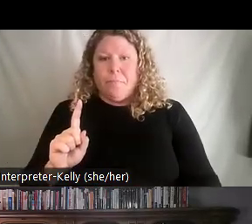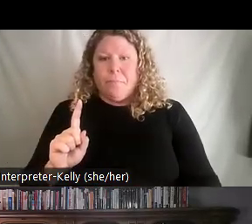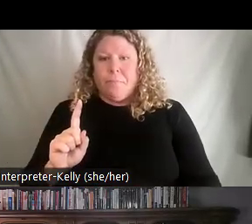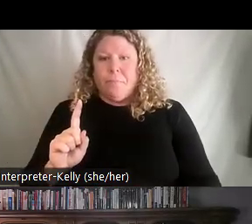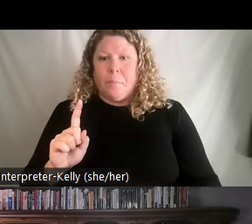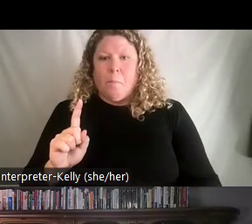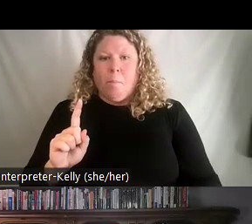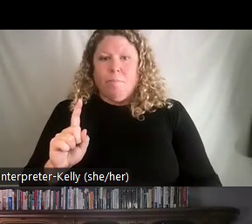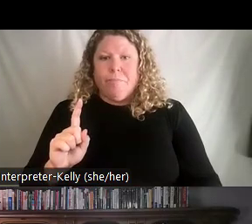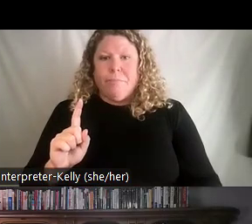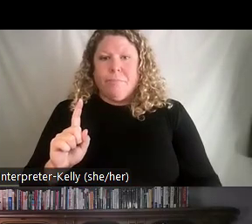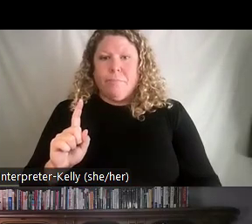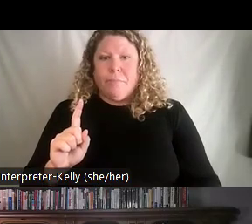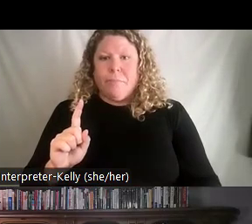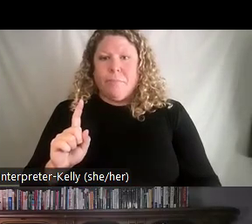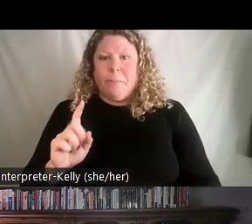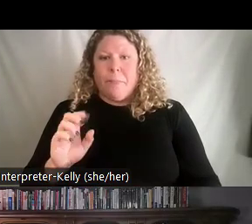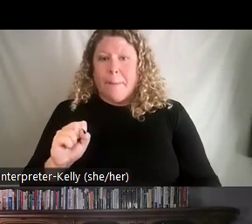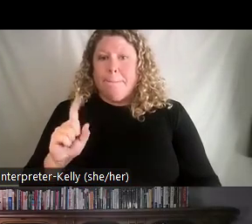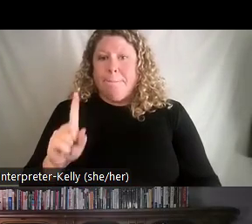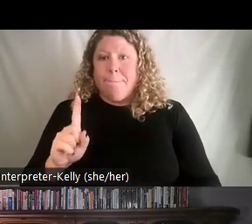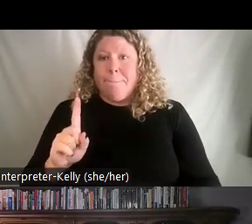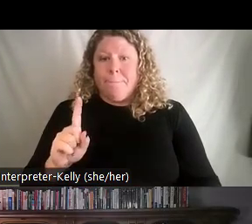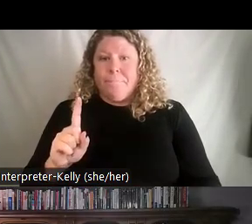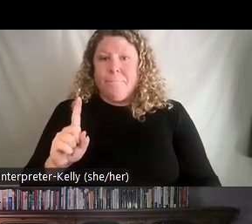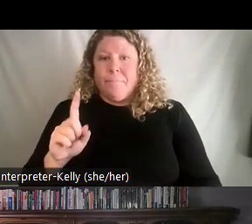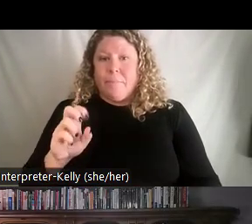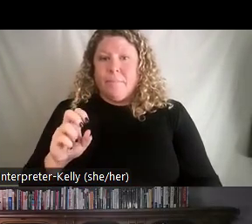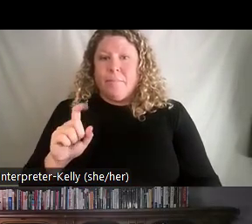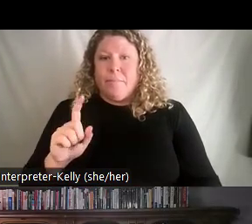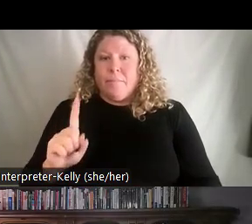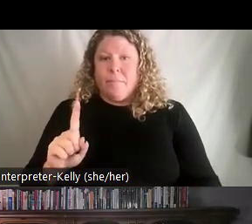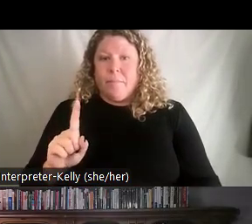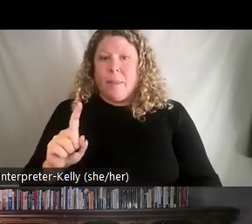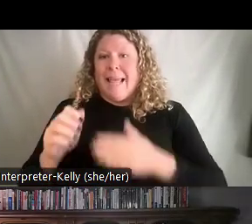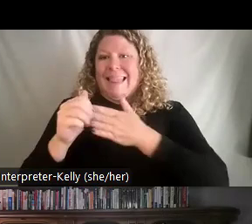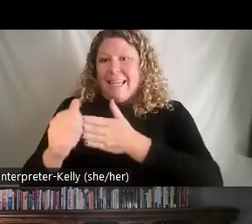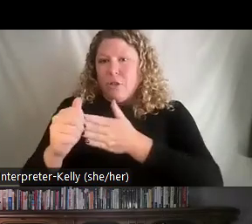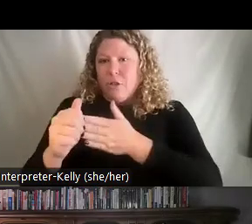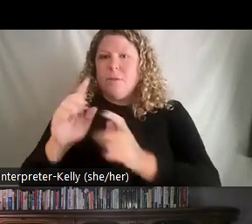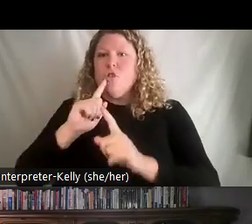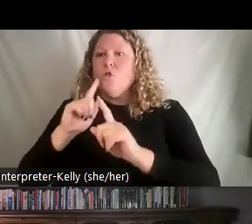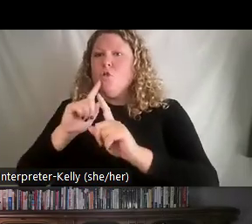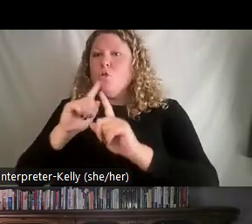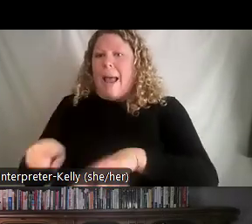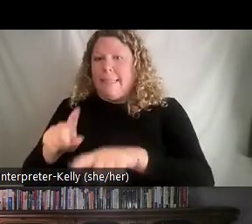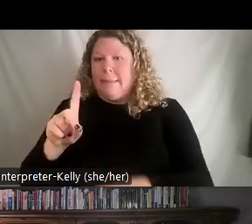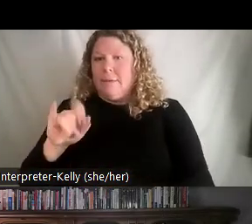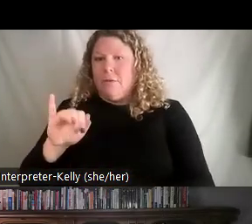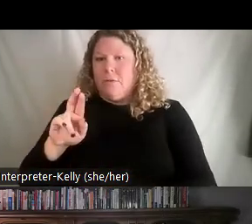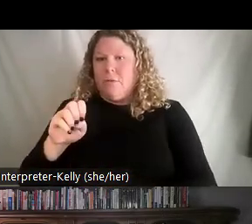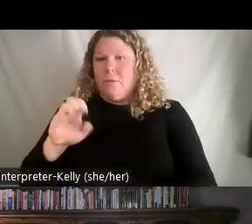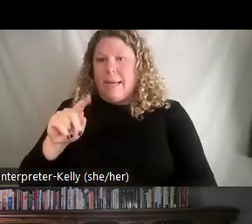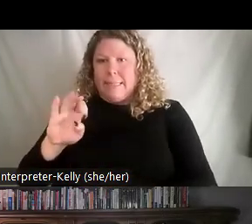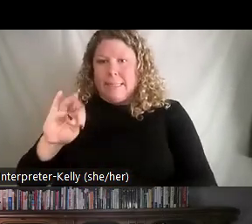of the x to the right, we have what's known as style one, leadership or directing. As we move up,